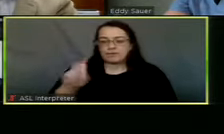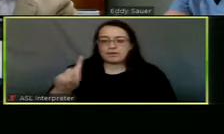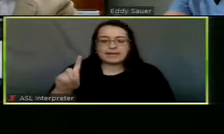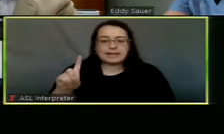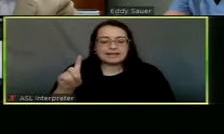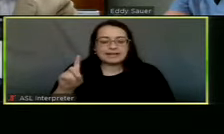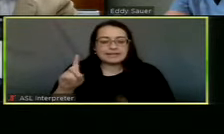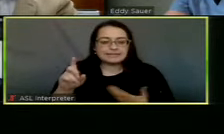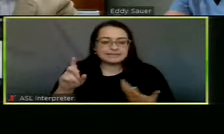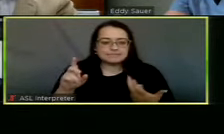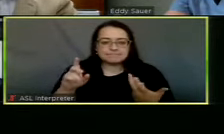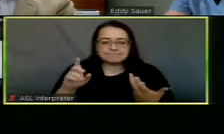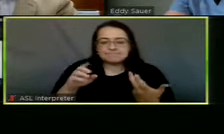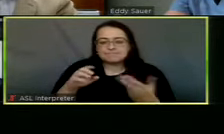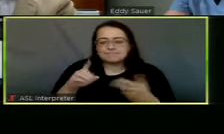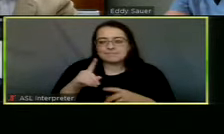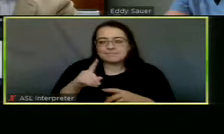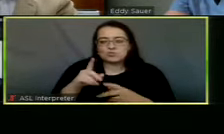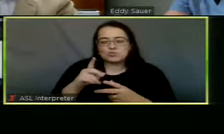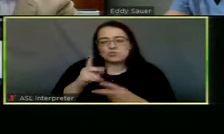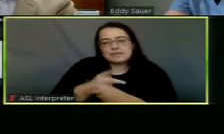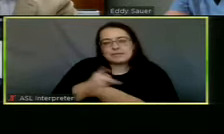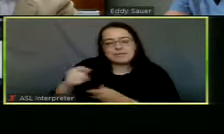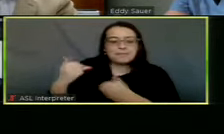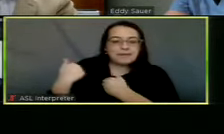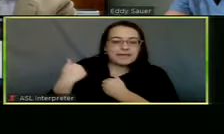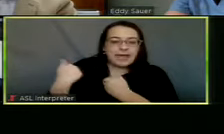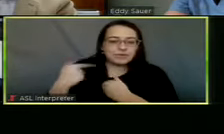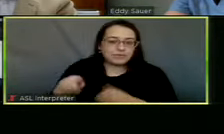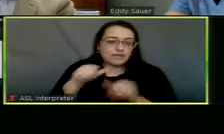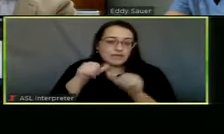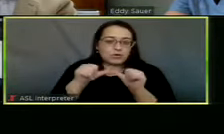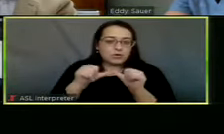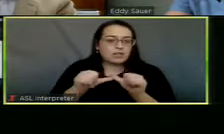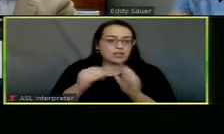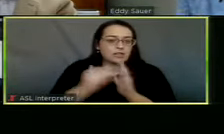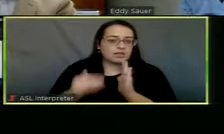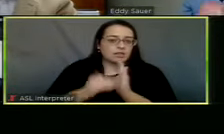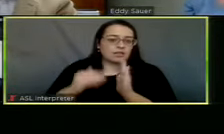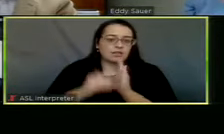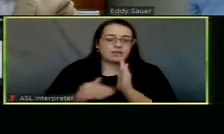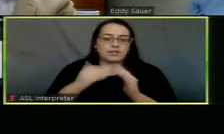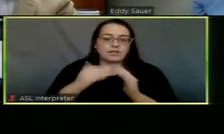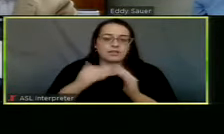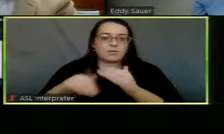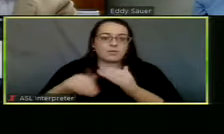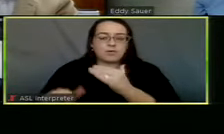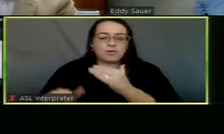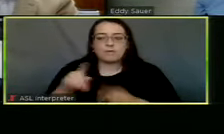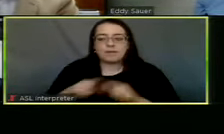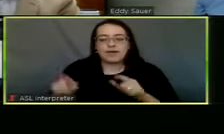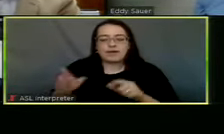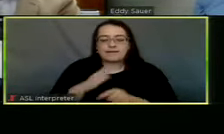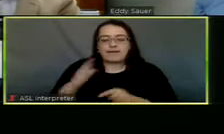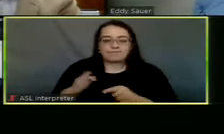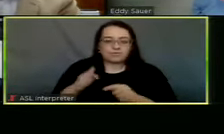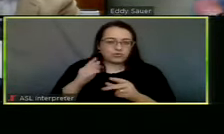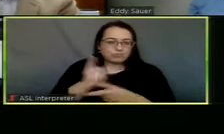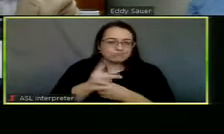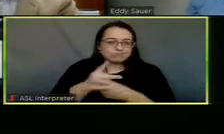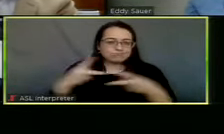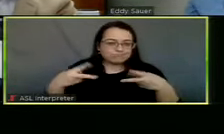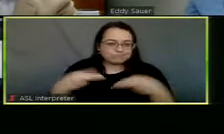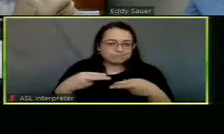them, holding them accountable. So they're not doing it over and over in a year and not getting spayed and neutered and it coming back